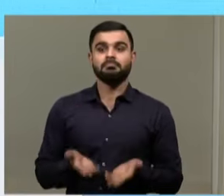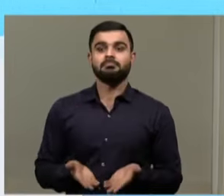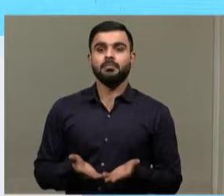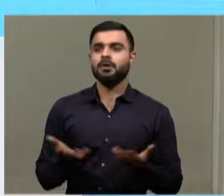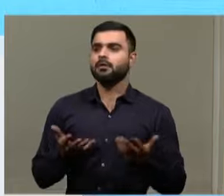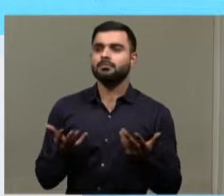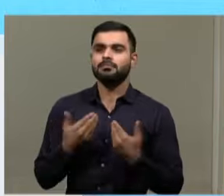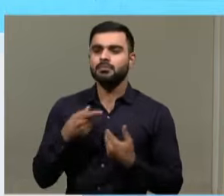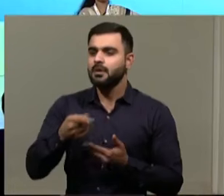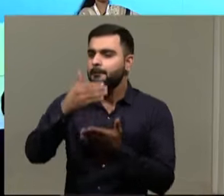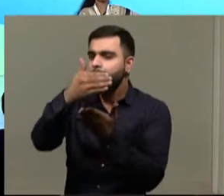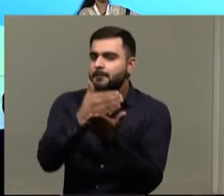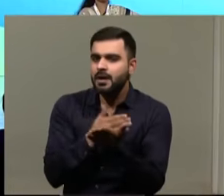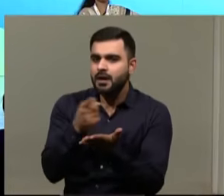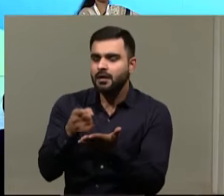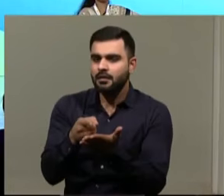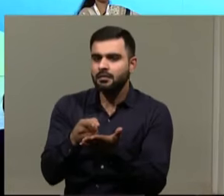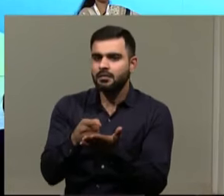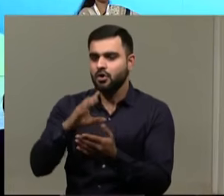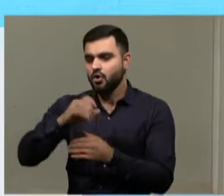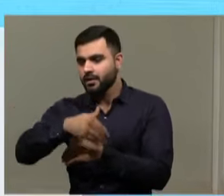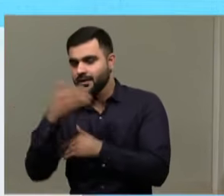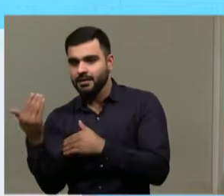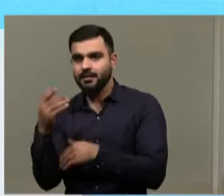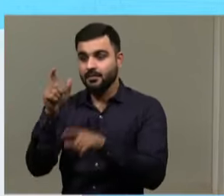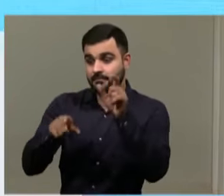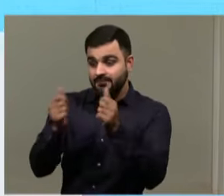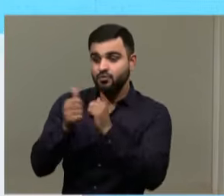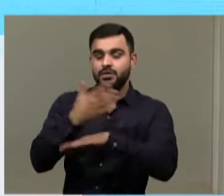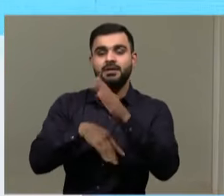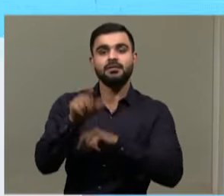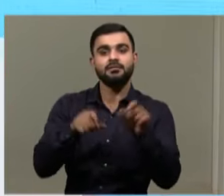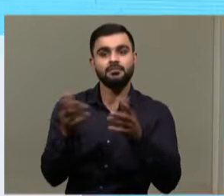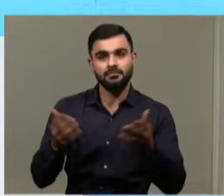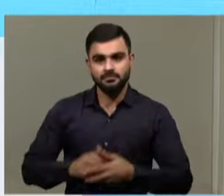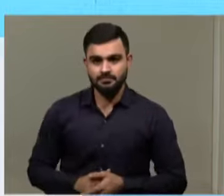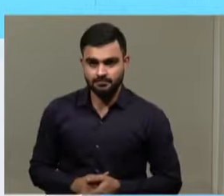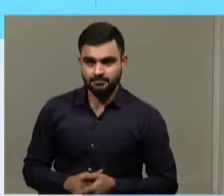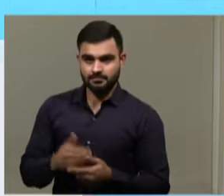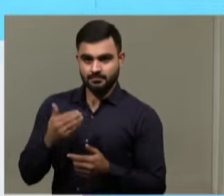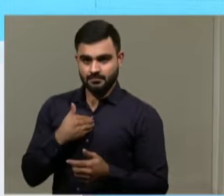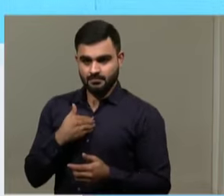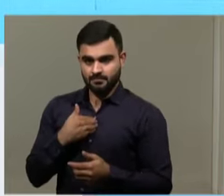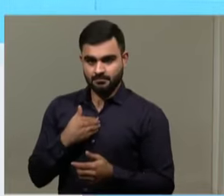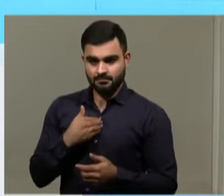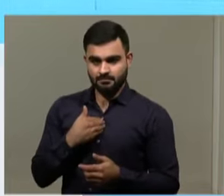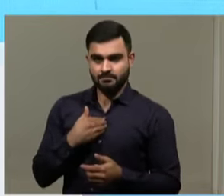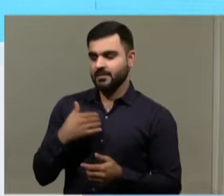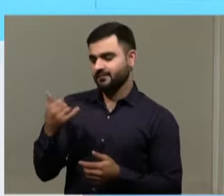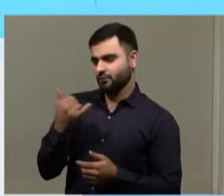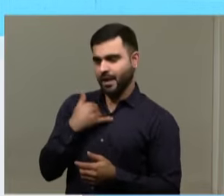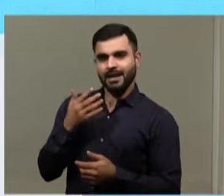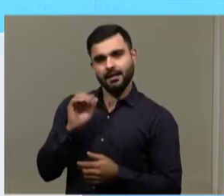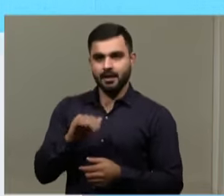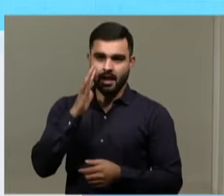this program has been co-created with people with disabilities. I have gotten into calls and